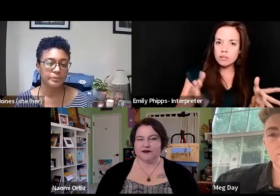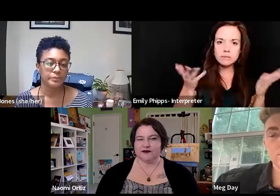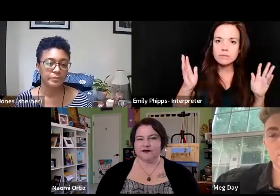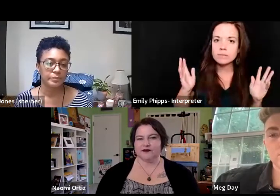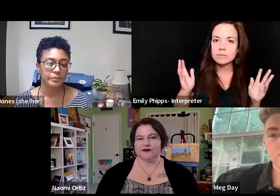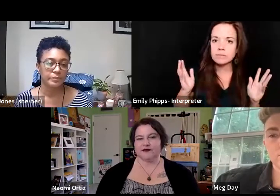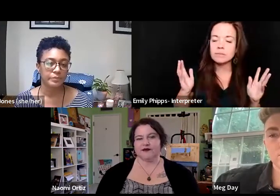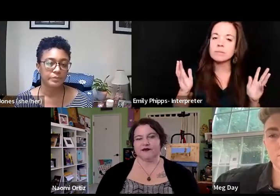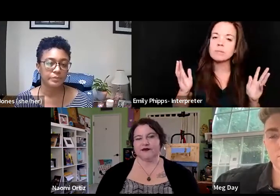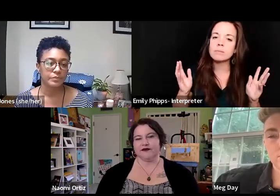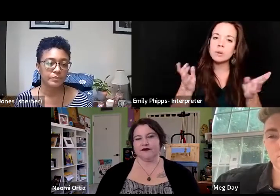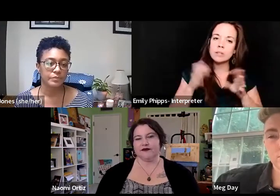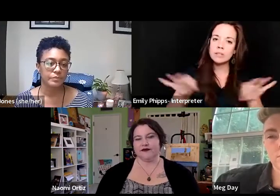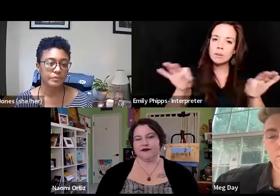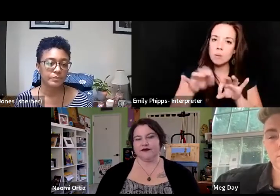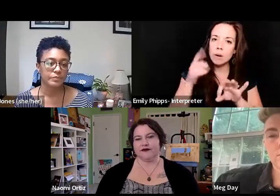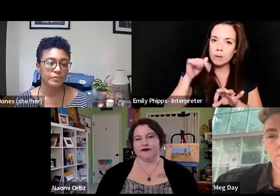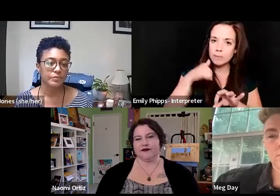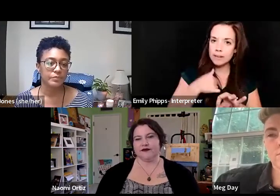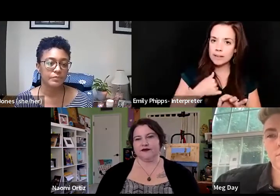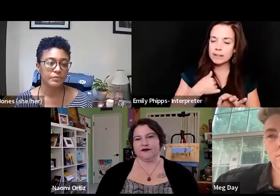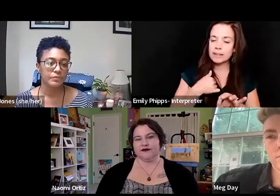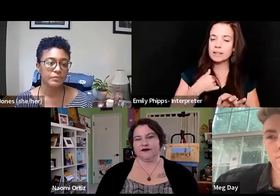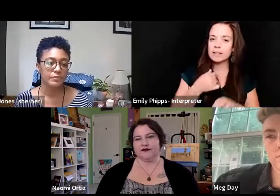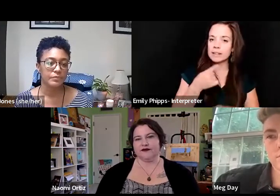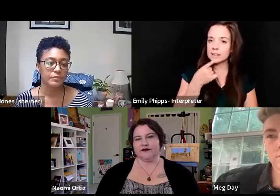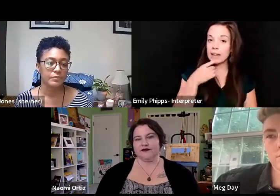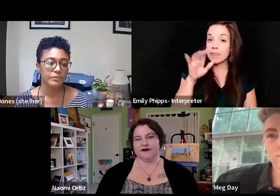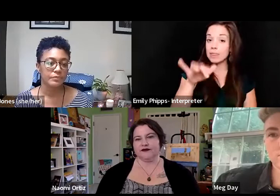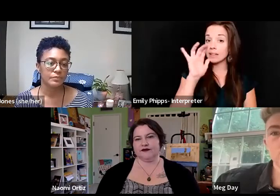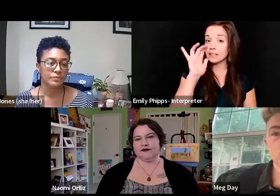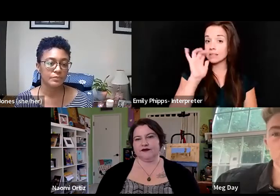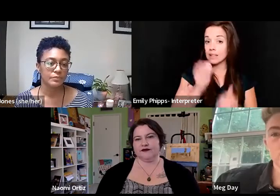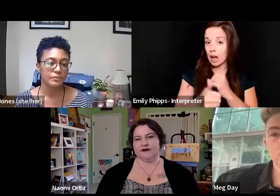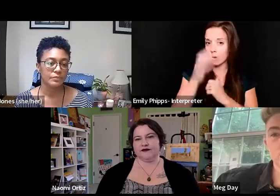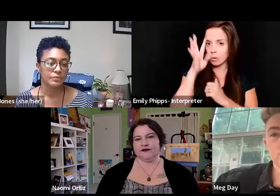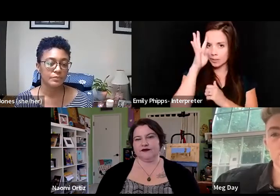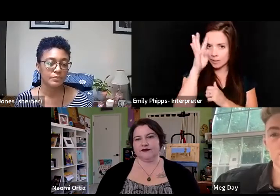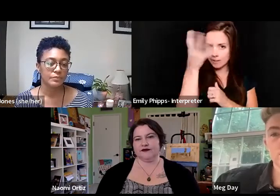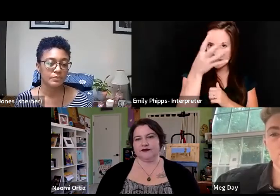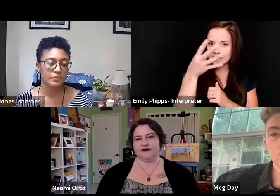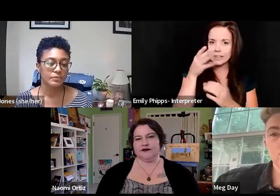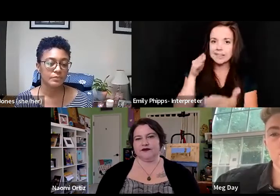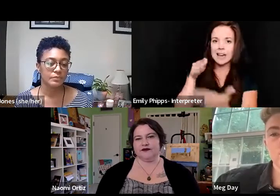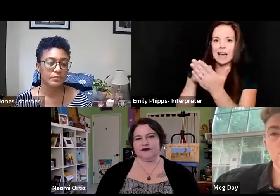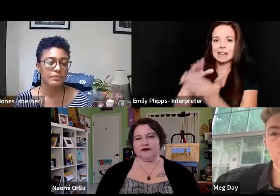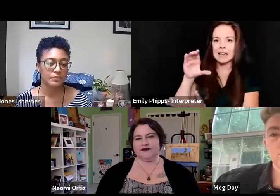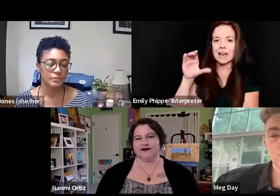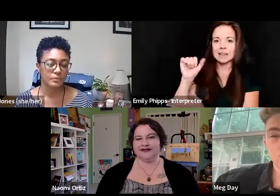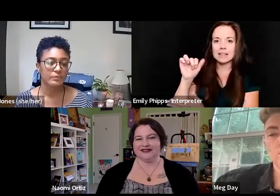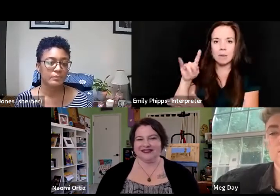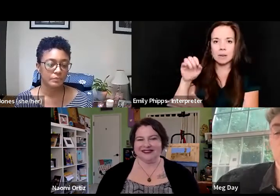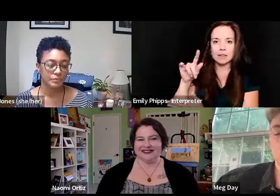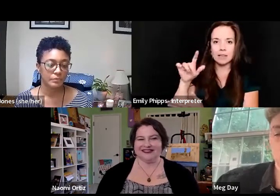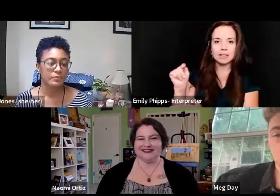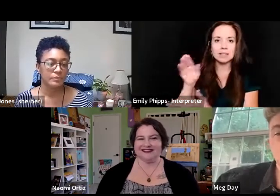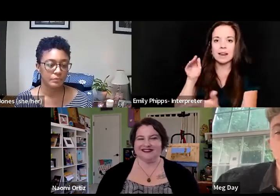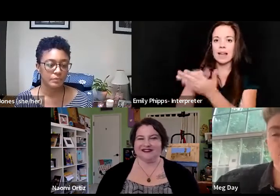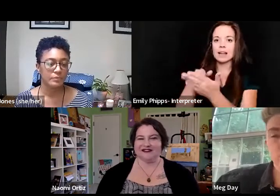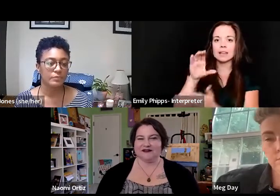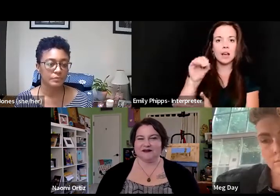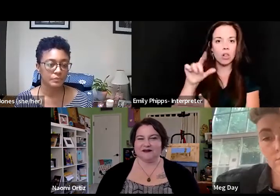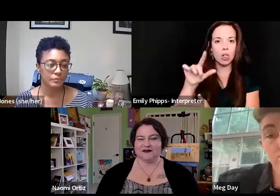So it's important for me to say that that's how it was invented, that it's an anti-capitalist framework, it is an anti-colonial framework,